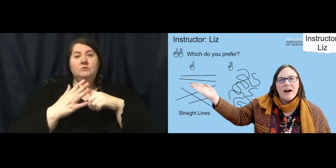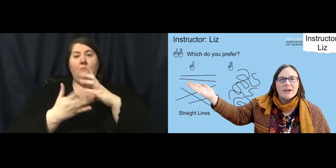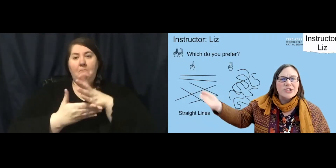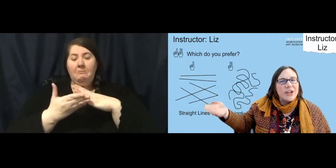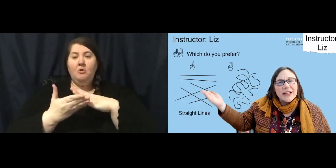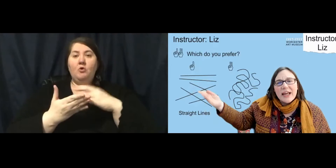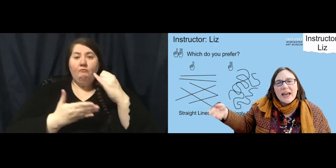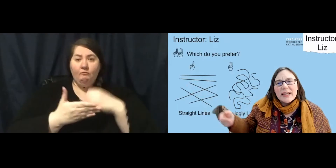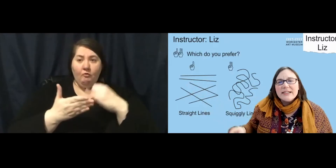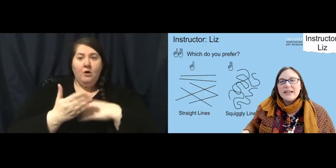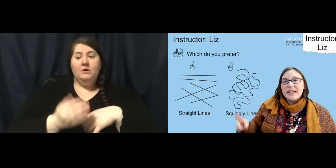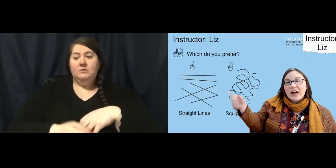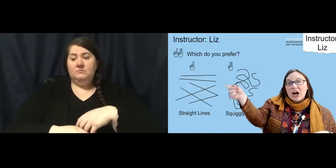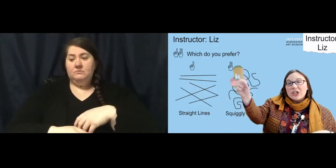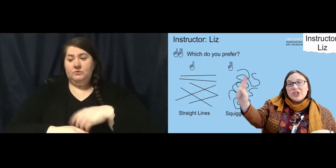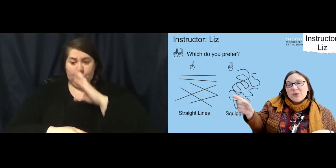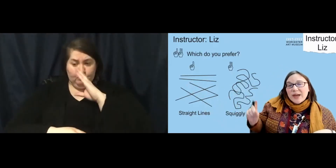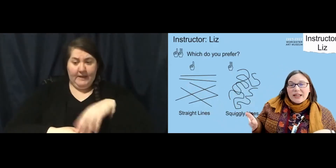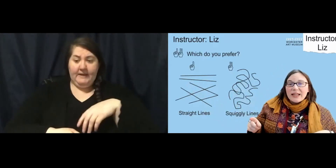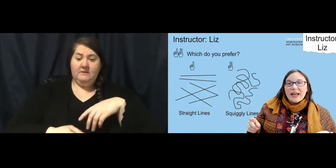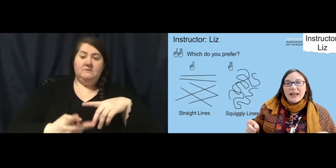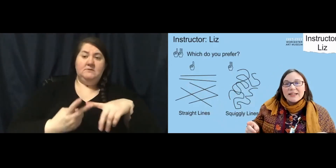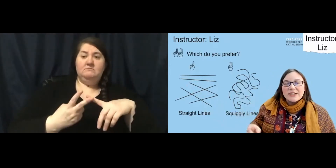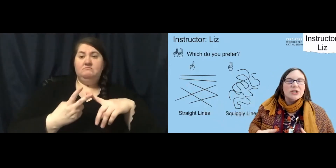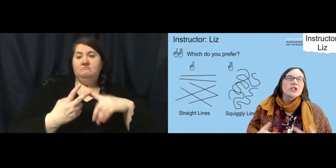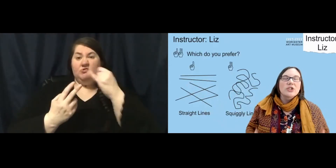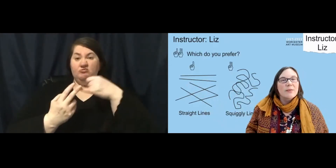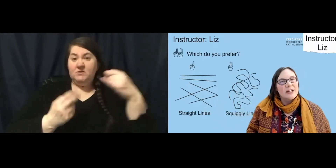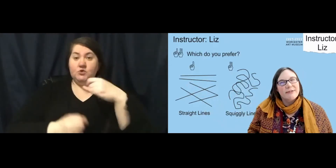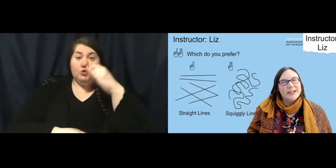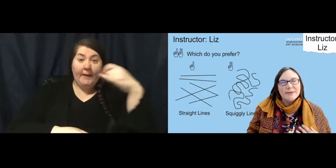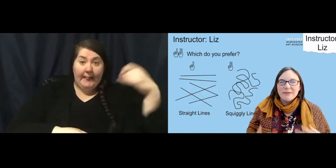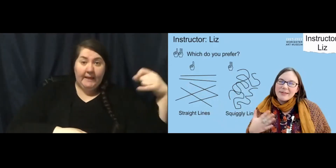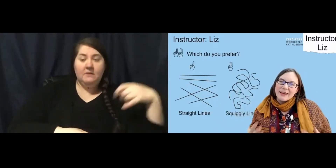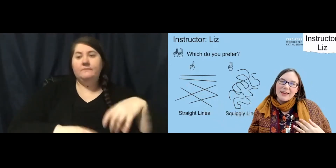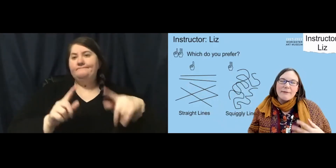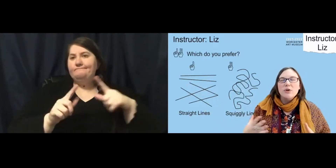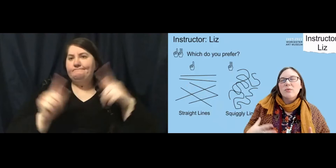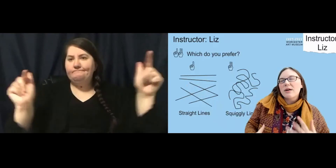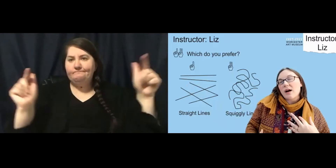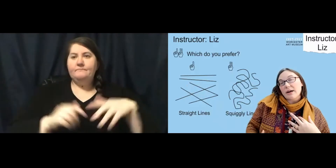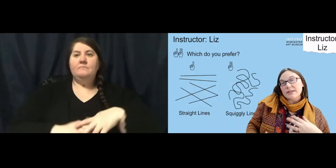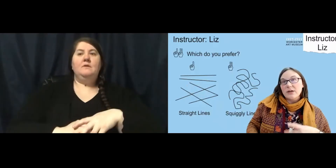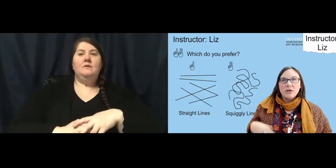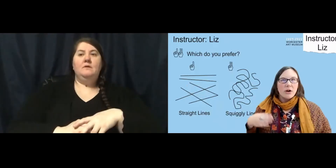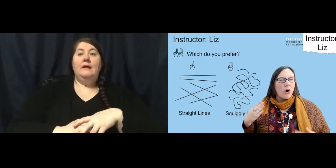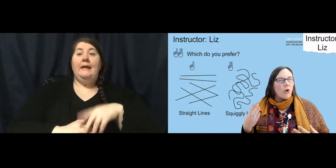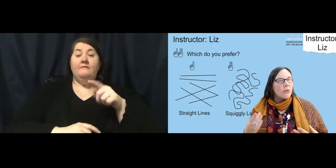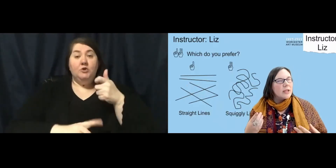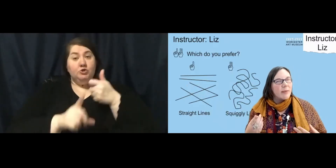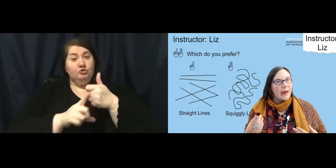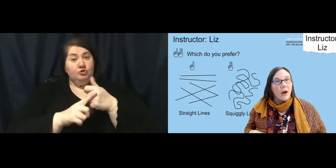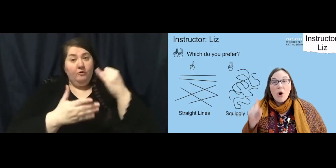There are straight lines. There are squiggly lines. So many different types. think, if you were an artist and you could